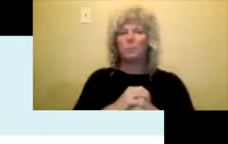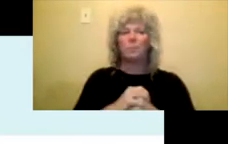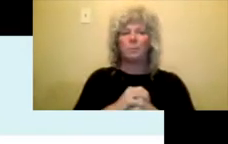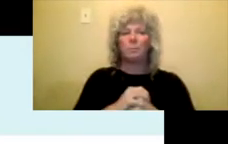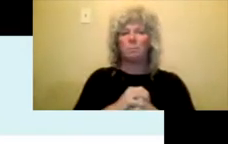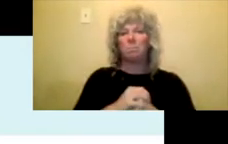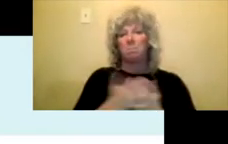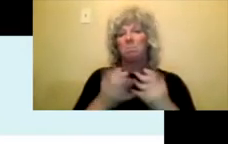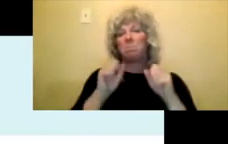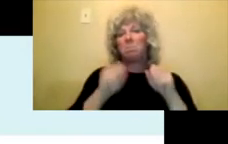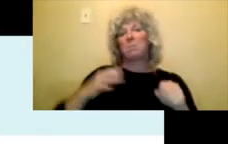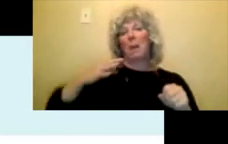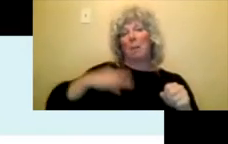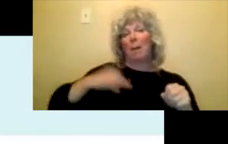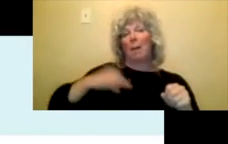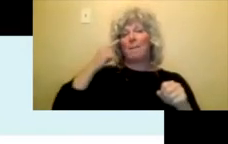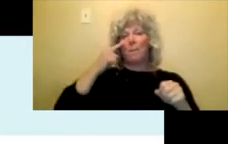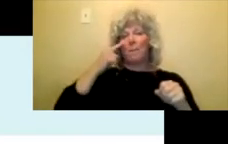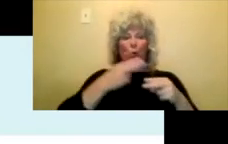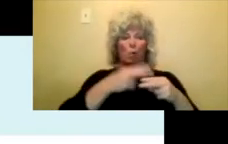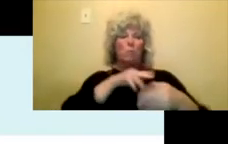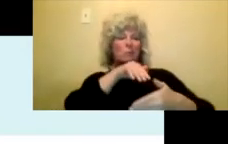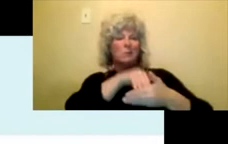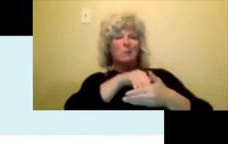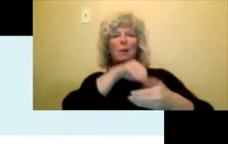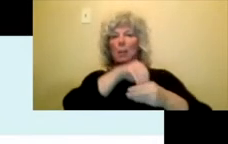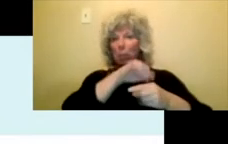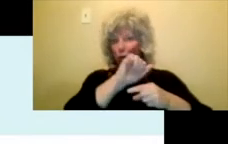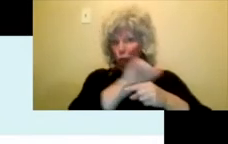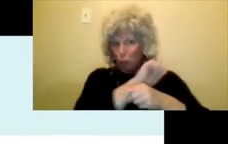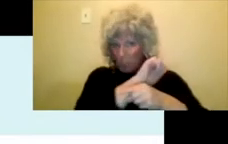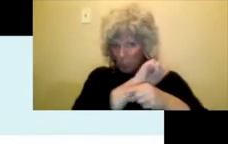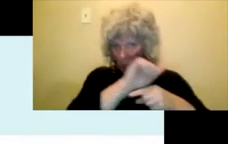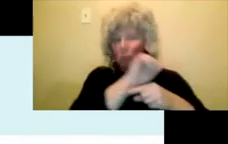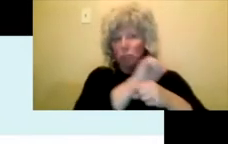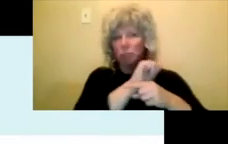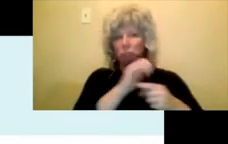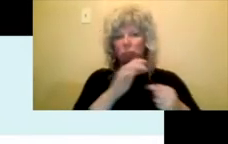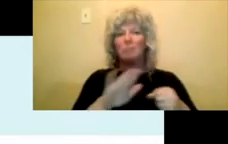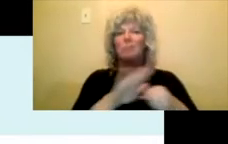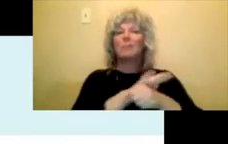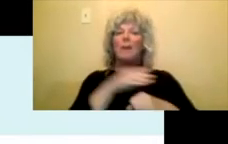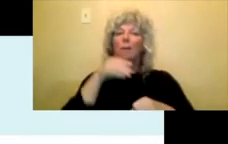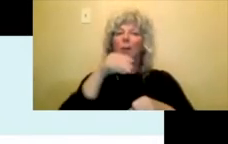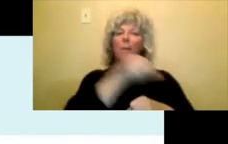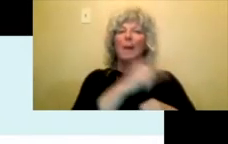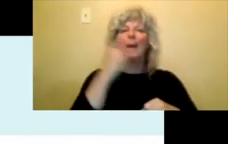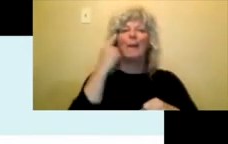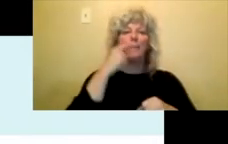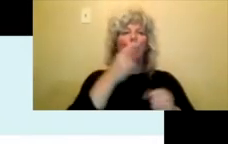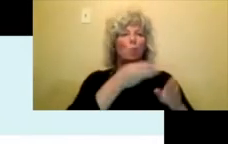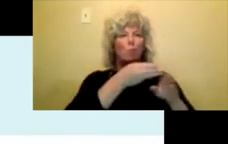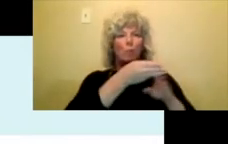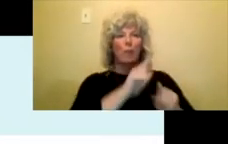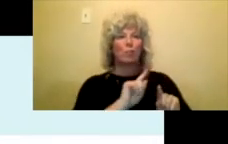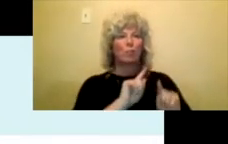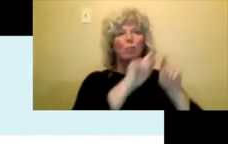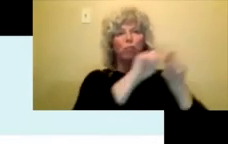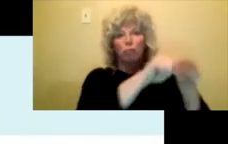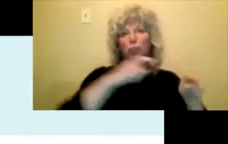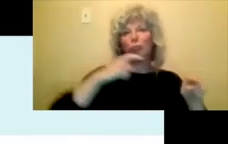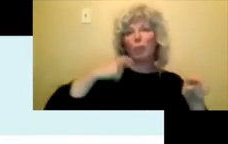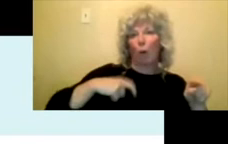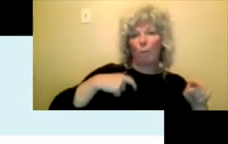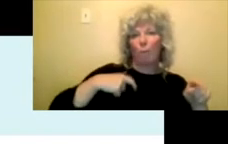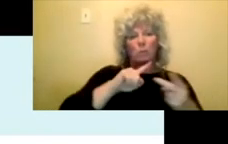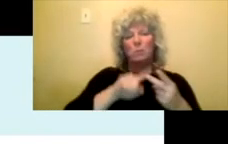for study and training to help cover the cost of arts professionals, um, attendance at conferences, master classes,